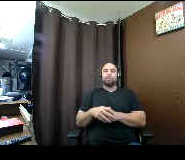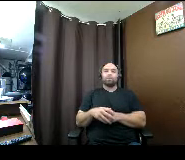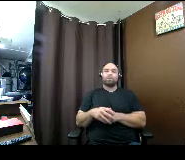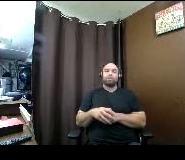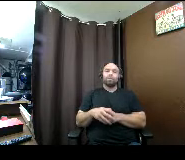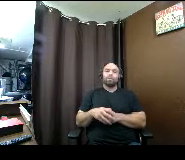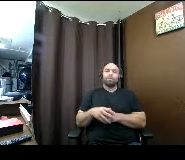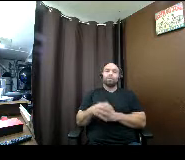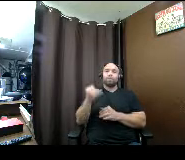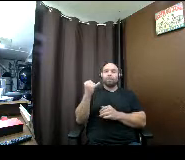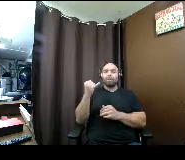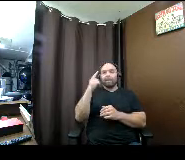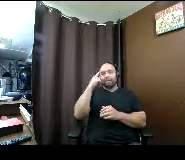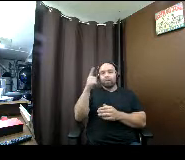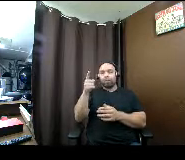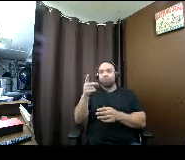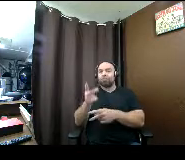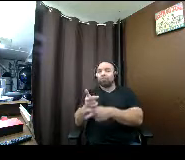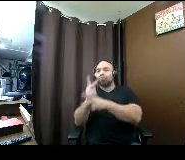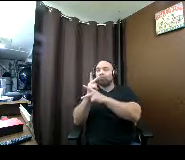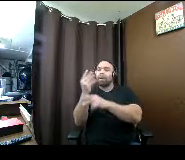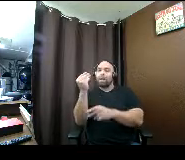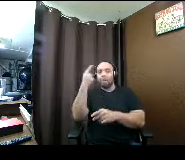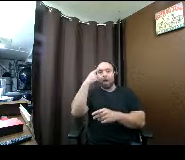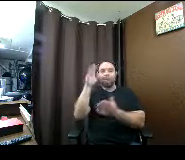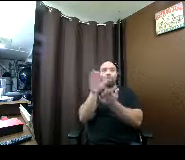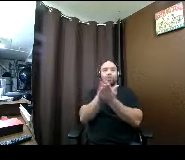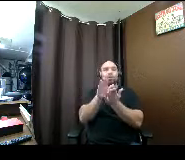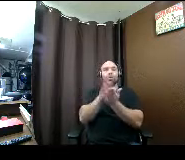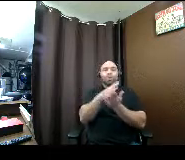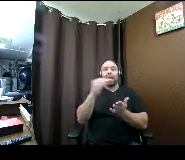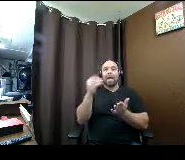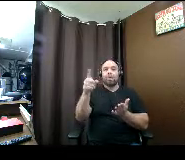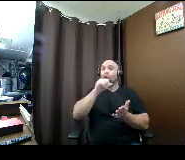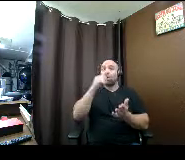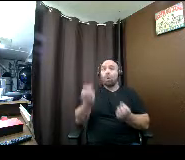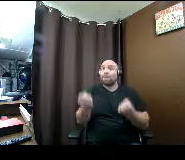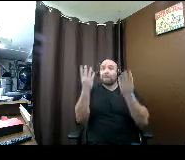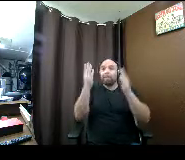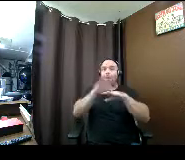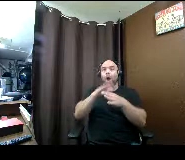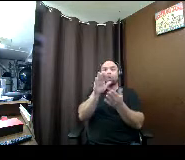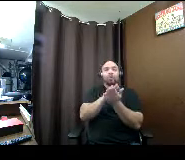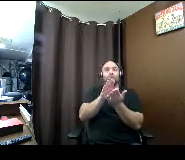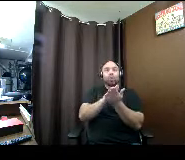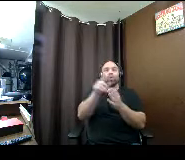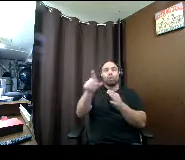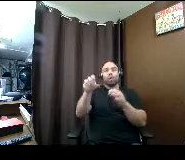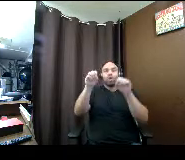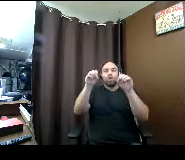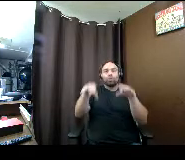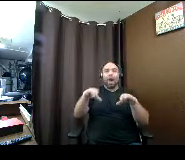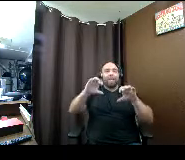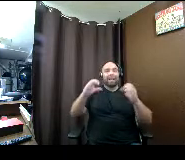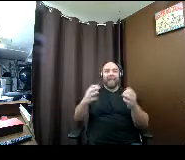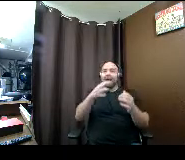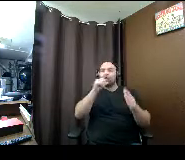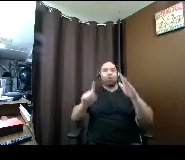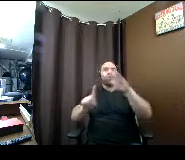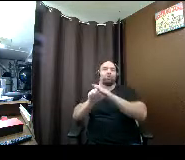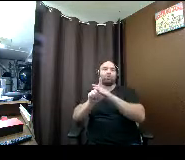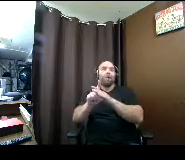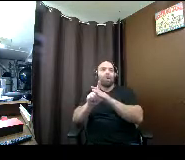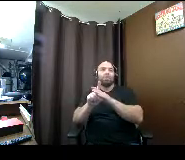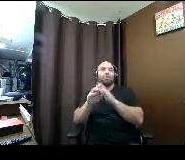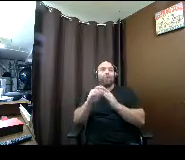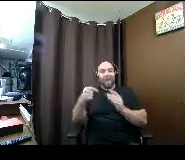you take out your money for school and you don't spend it on school and you drop your classes and don't attend so i had a